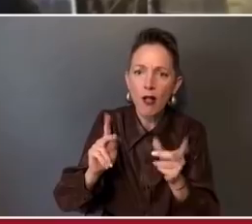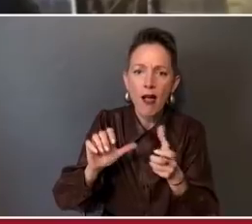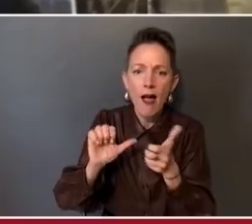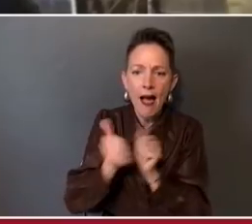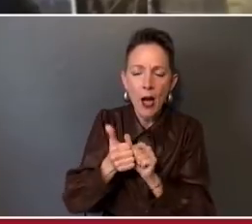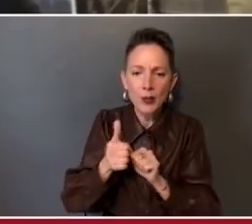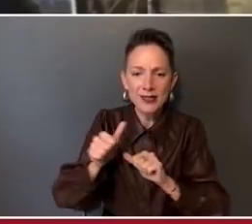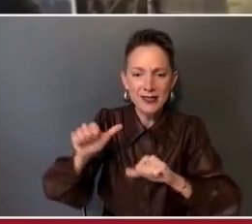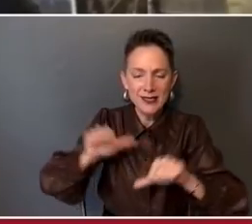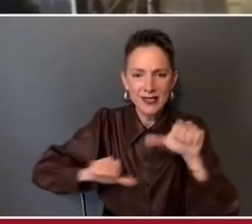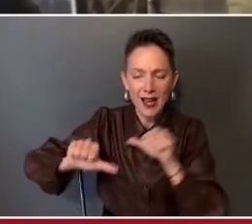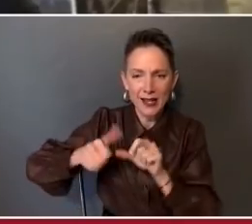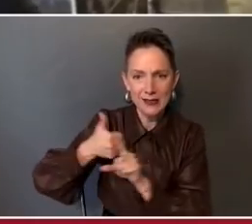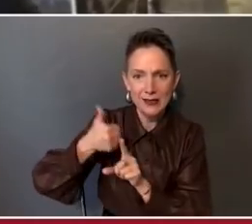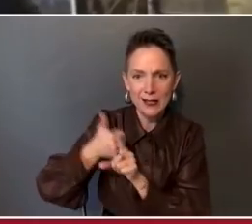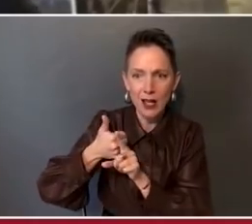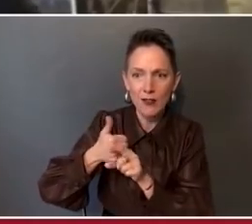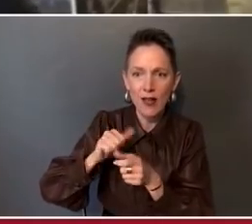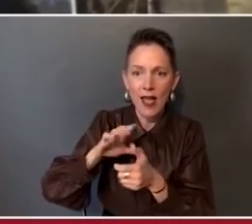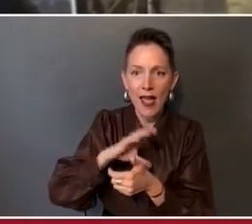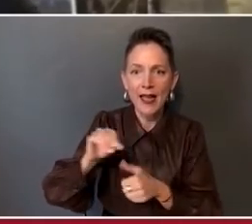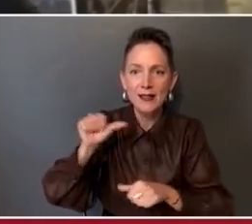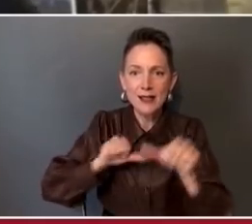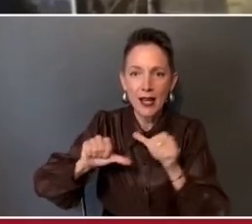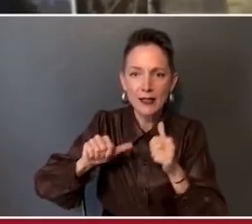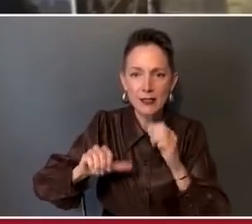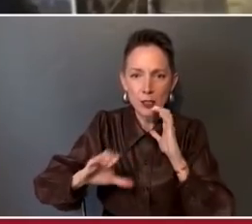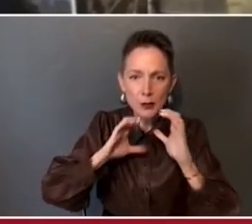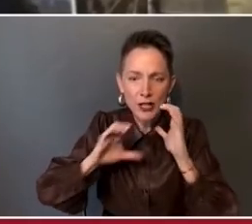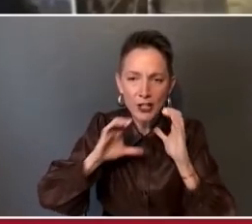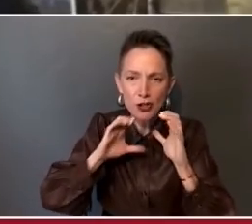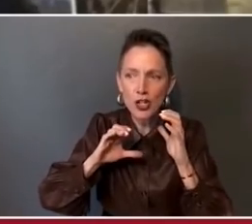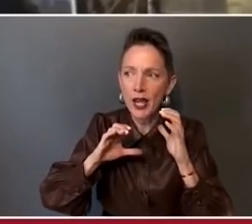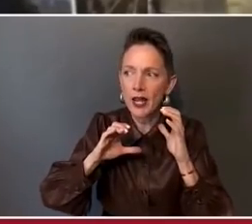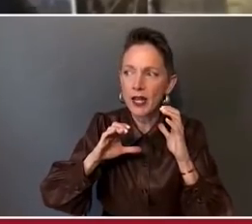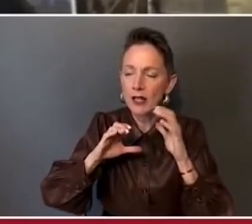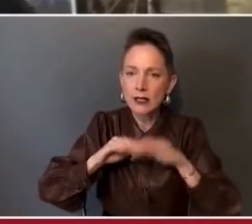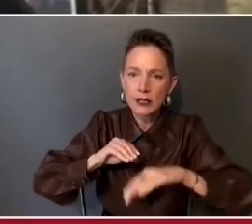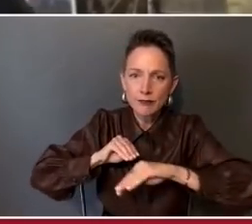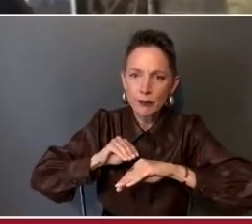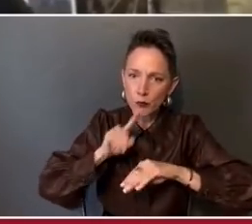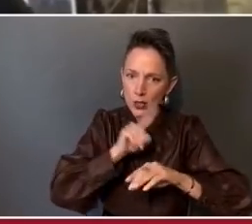and science communication reach the masses?